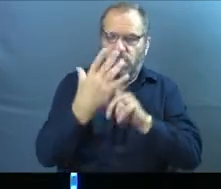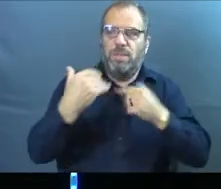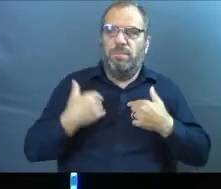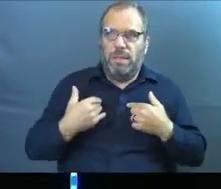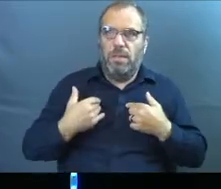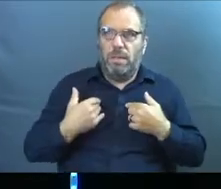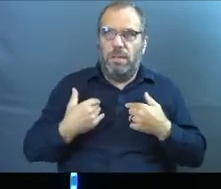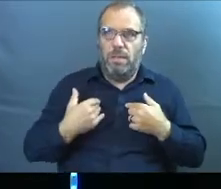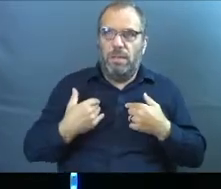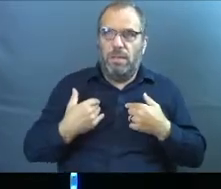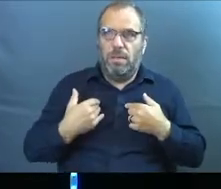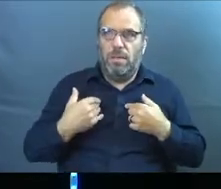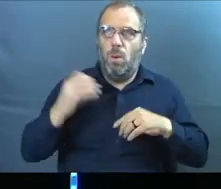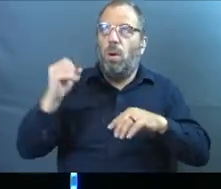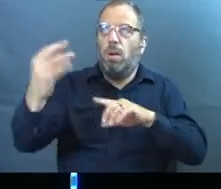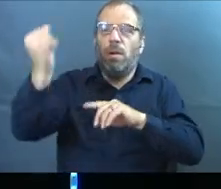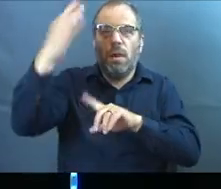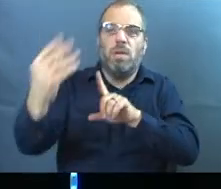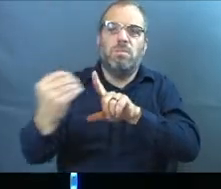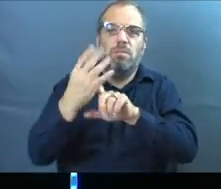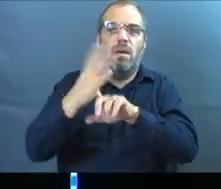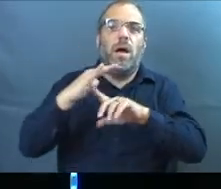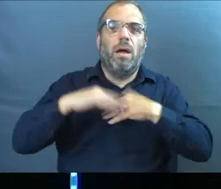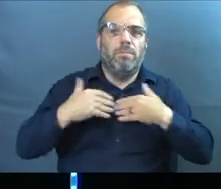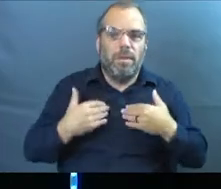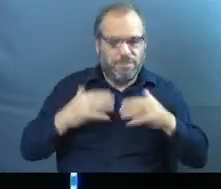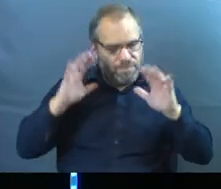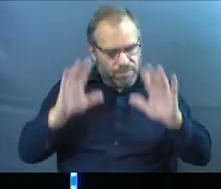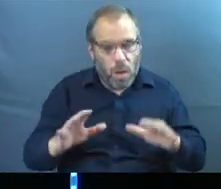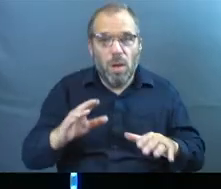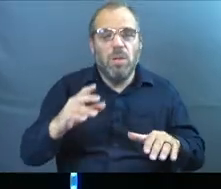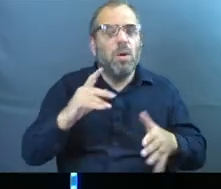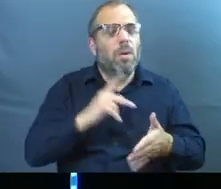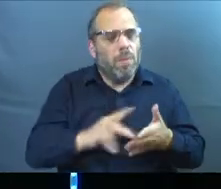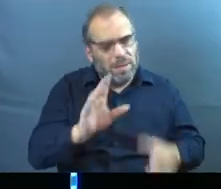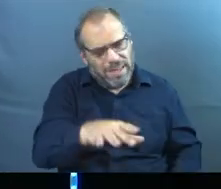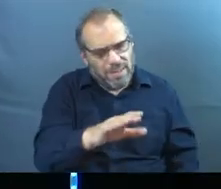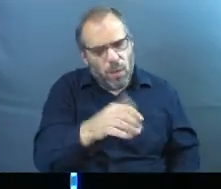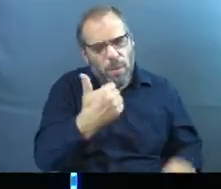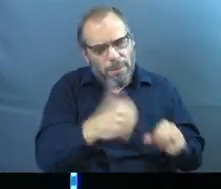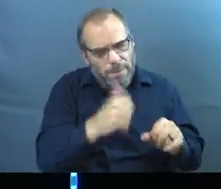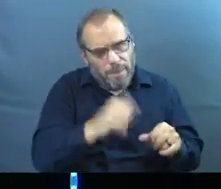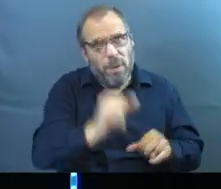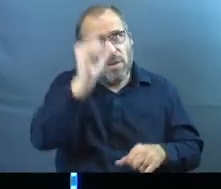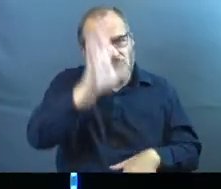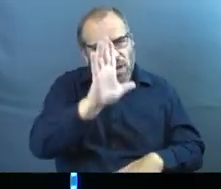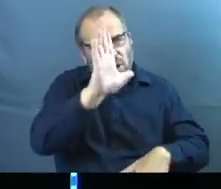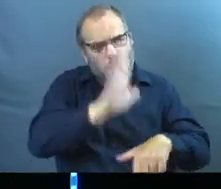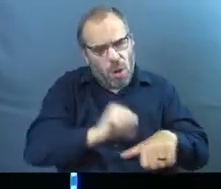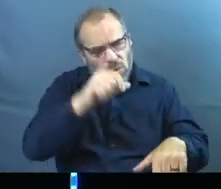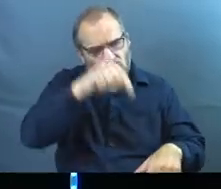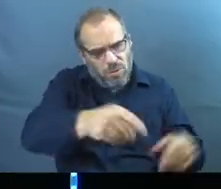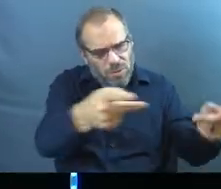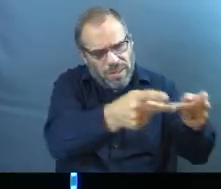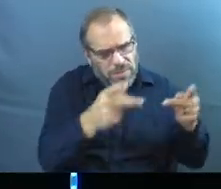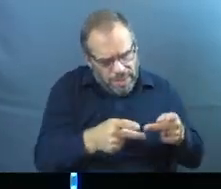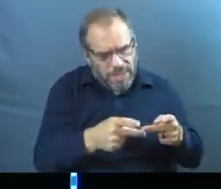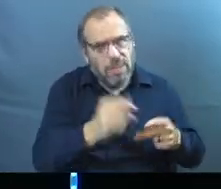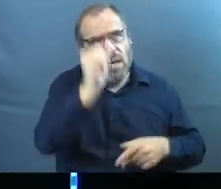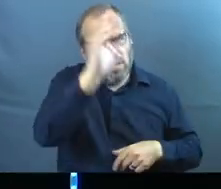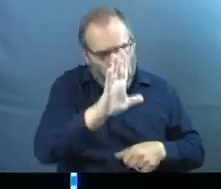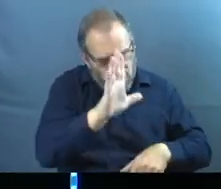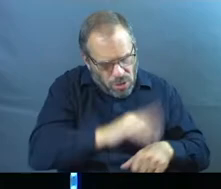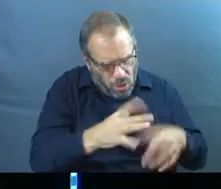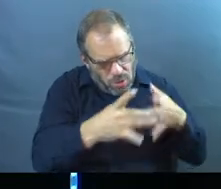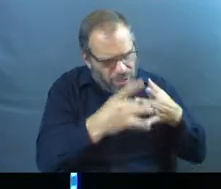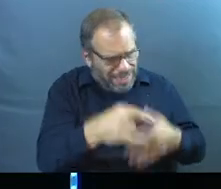God says we are and what he's called us to do? No way. And so Paul comes in, he's like, Timothy, don't forget that. God has called you to this place. God